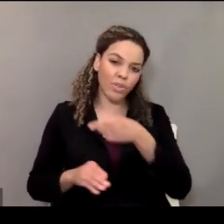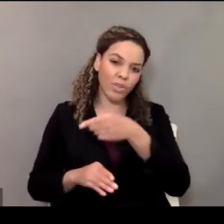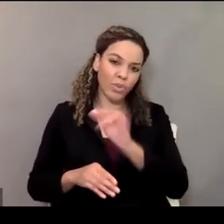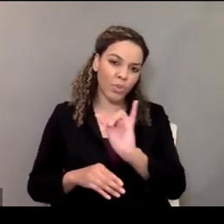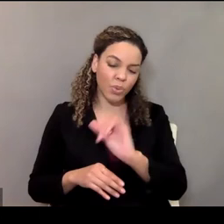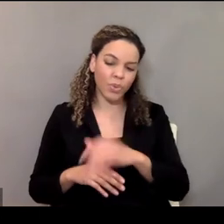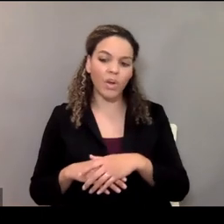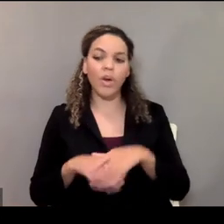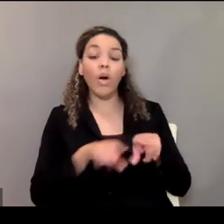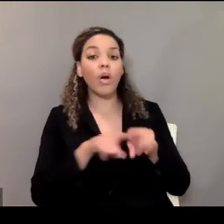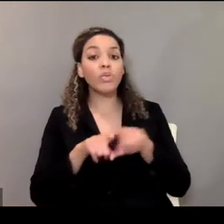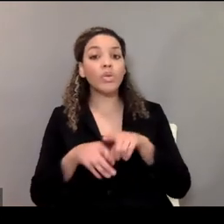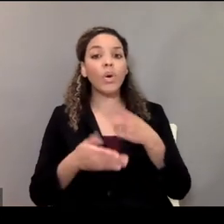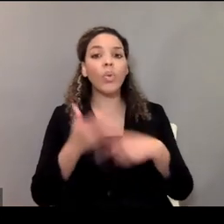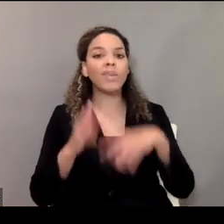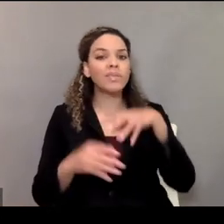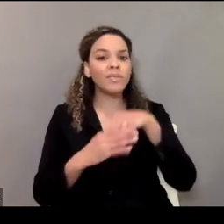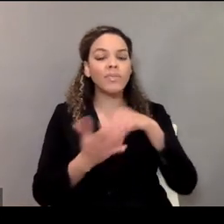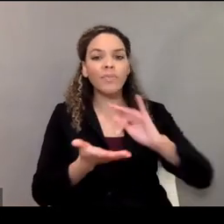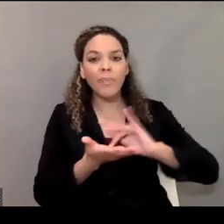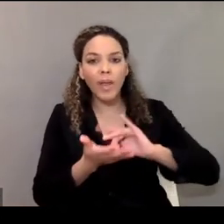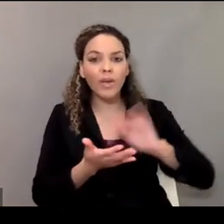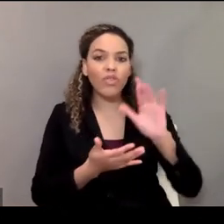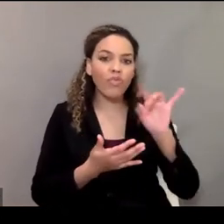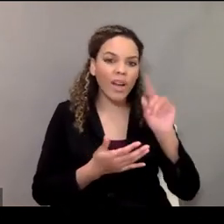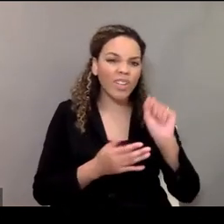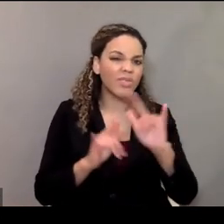And also in terms of what goes in people's medical records.